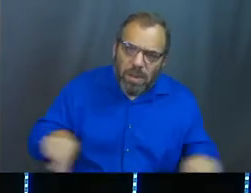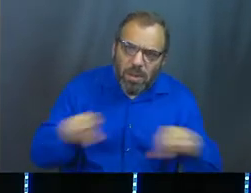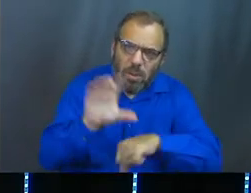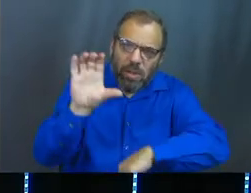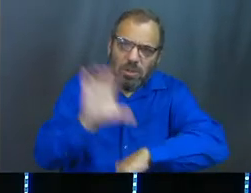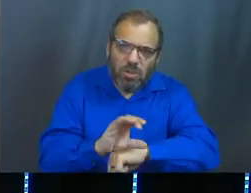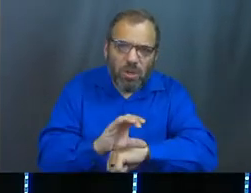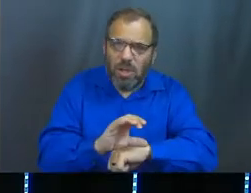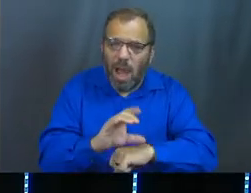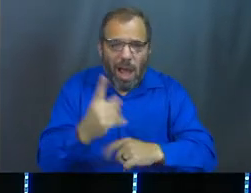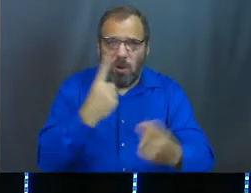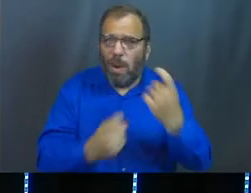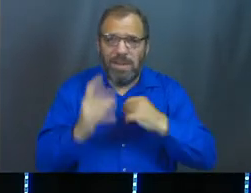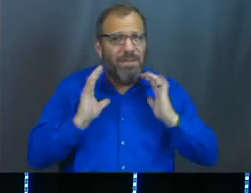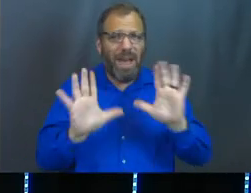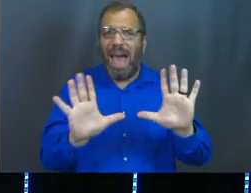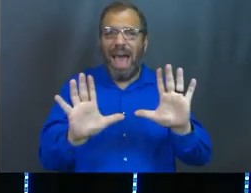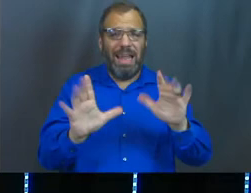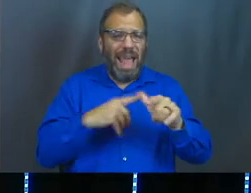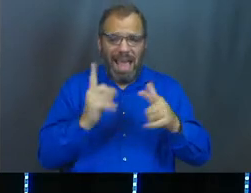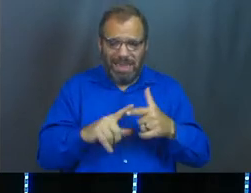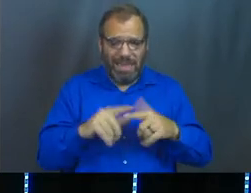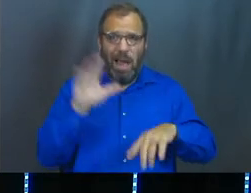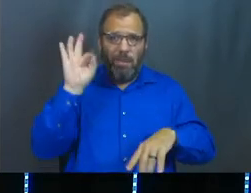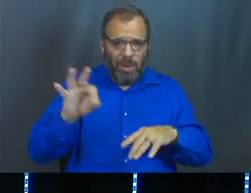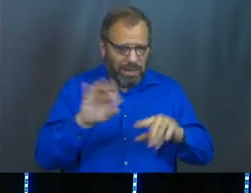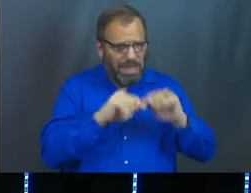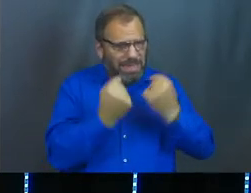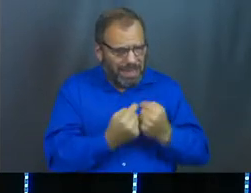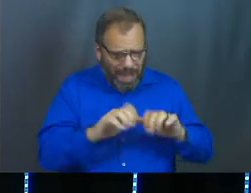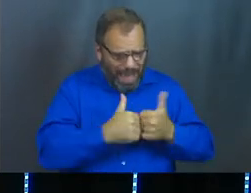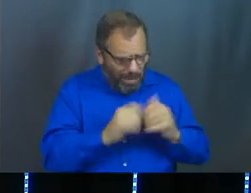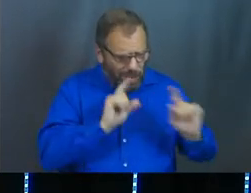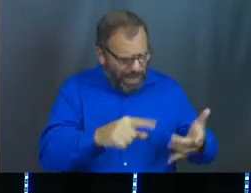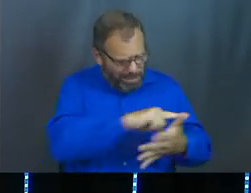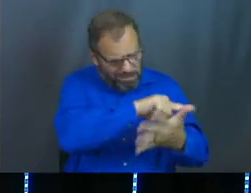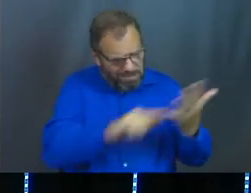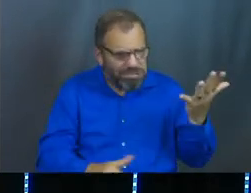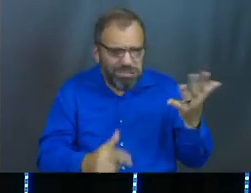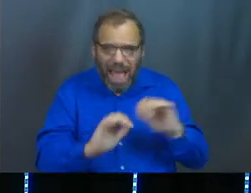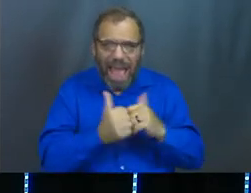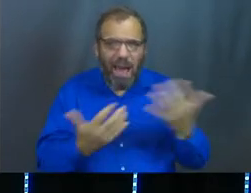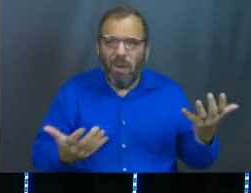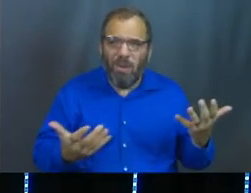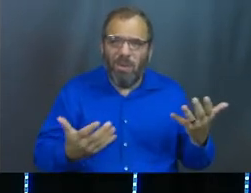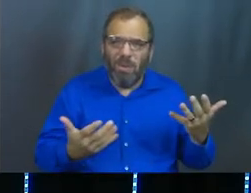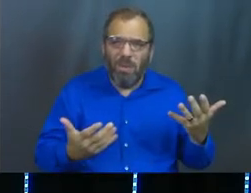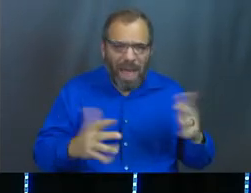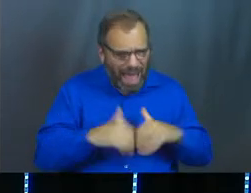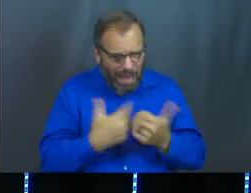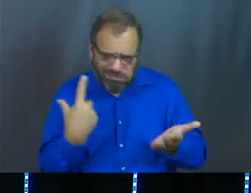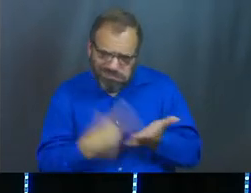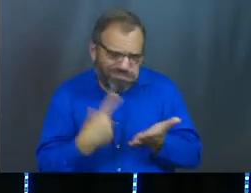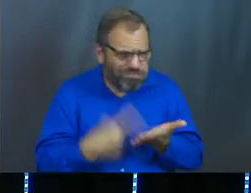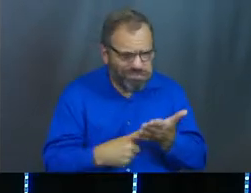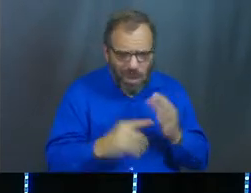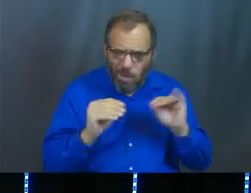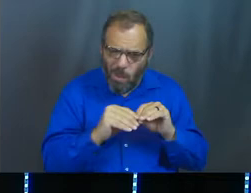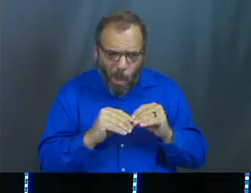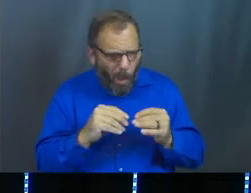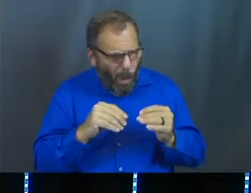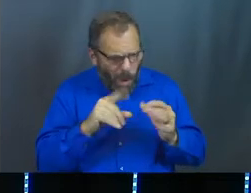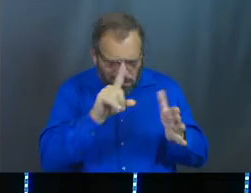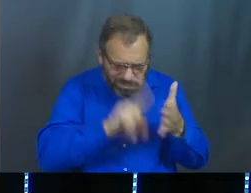And like you guys fire back your questions. And then we go back to the preaching team. We're like, how do we answer these questions better? How do we go a little bit deeper?